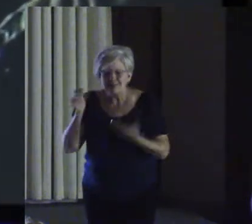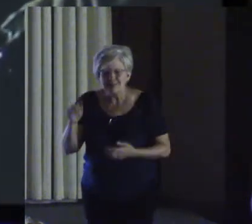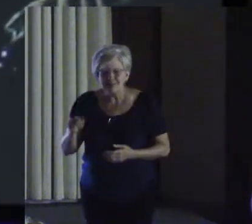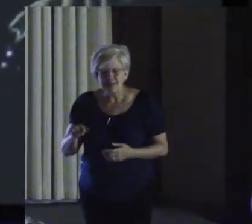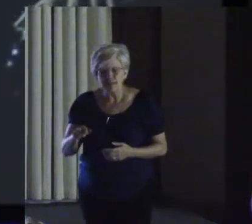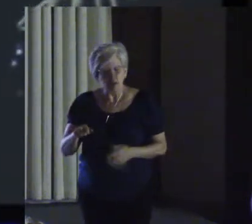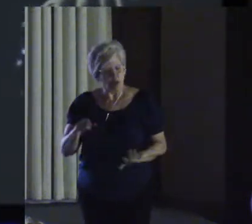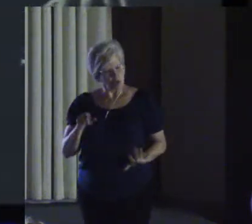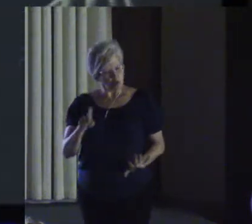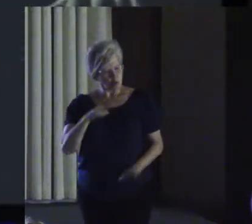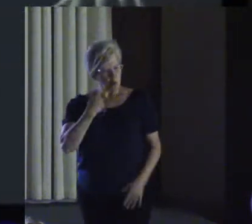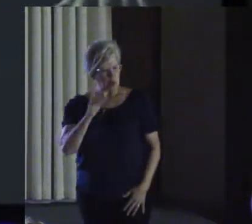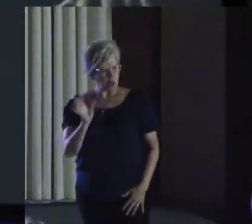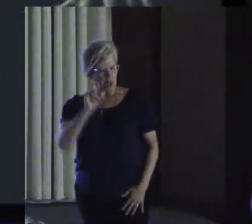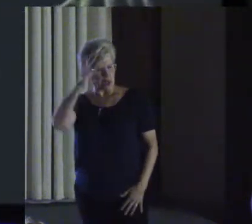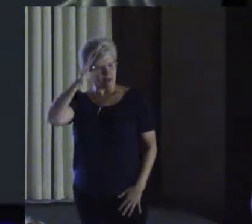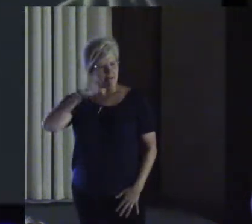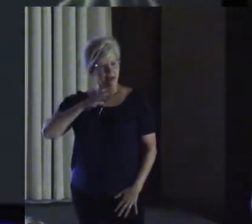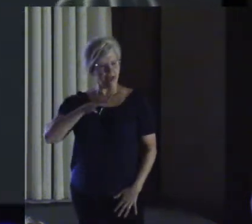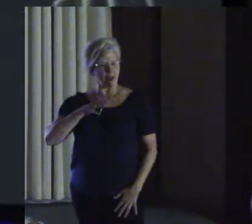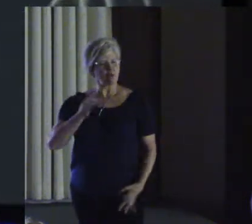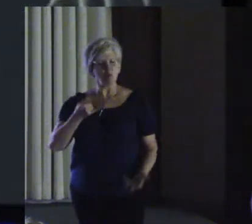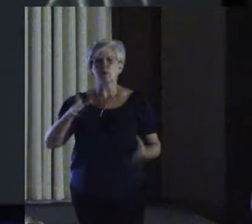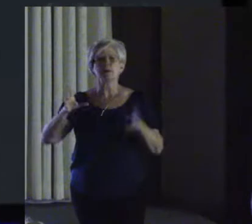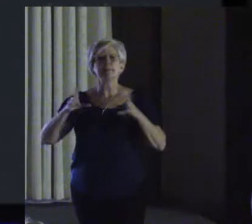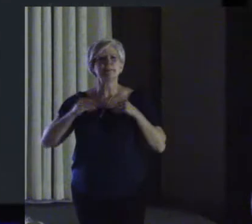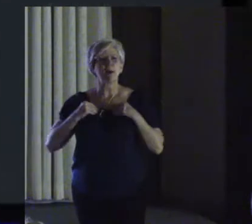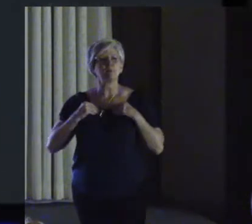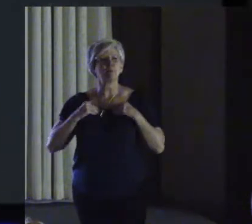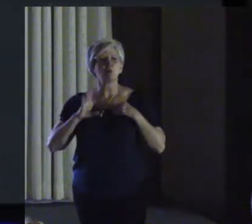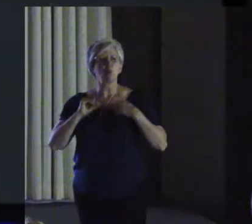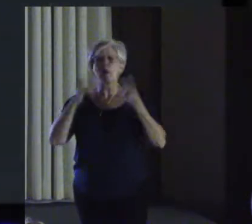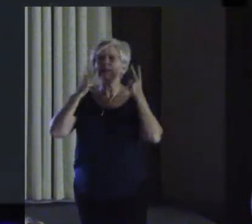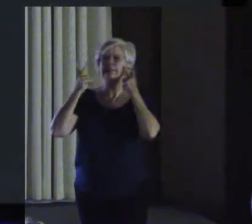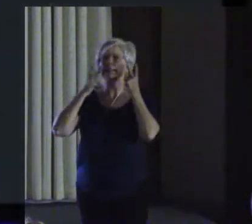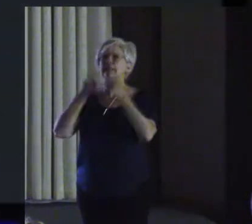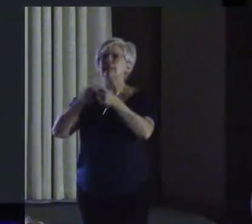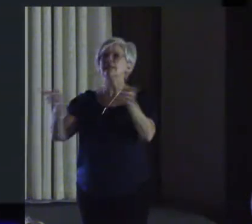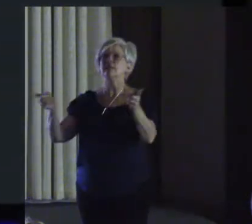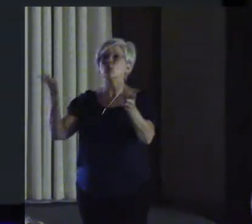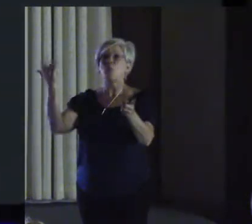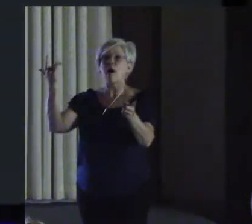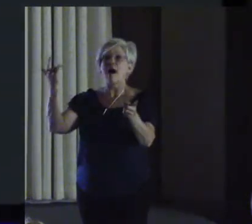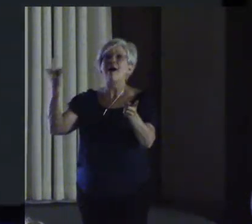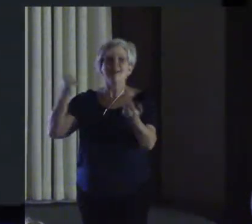You have the look of a man who accepts what he sees because he is expecting to wake up.